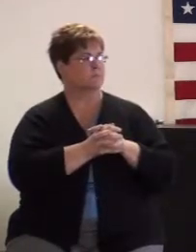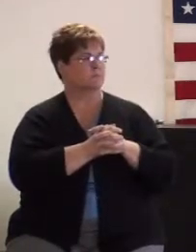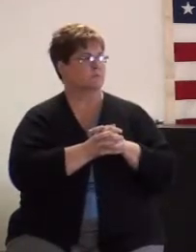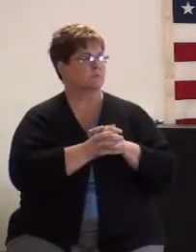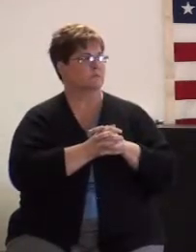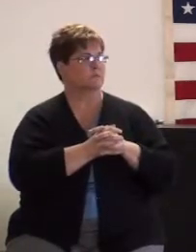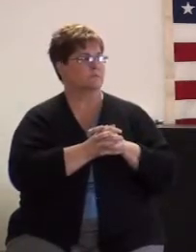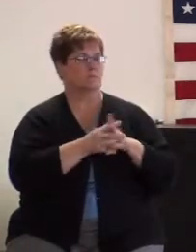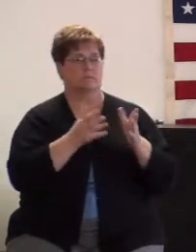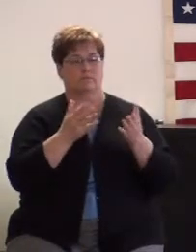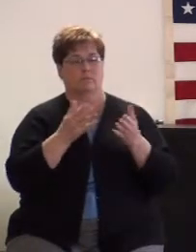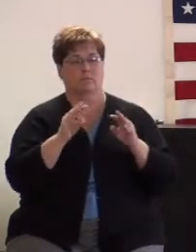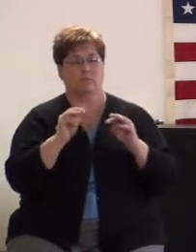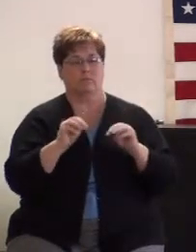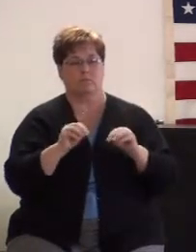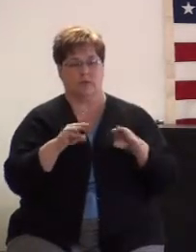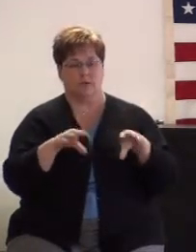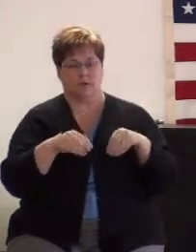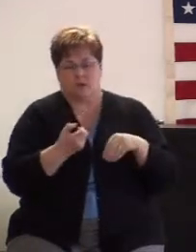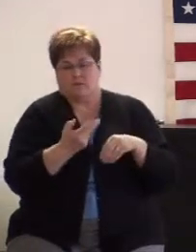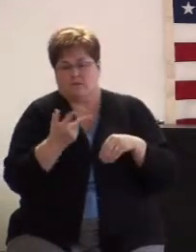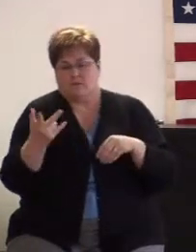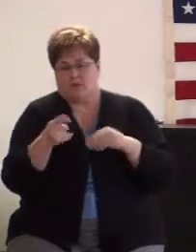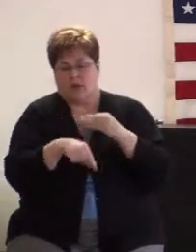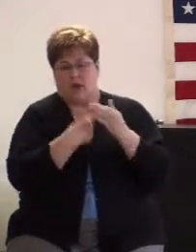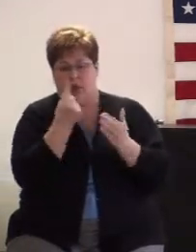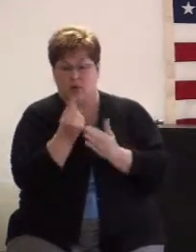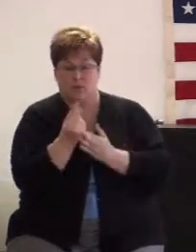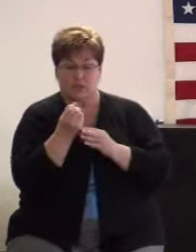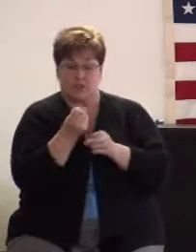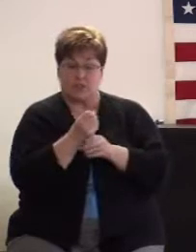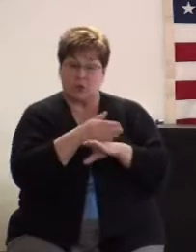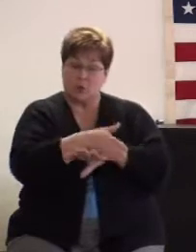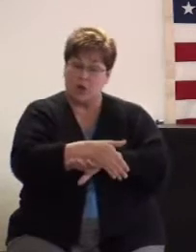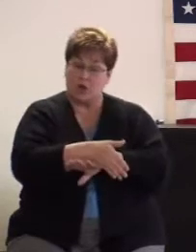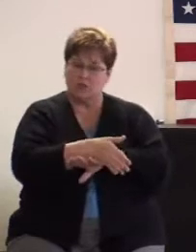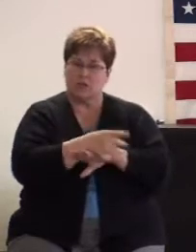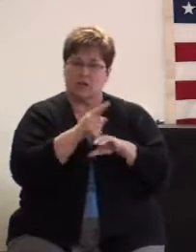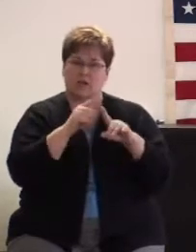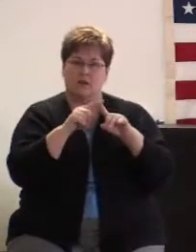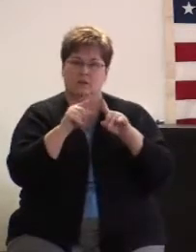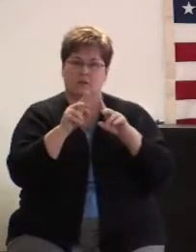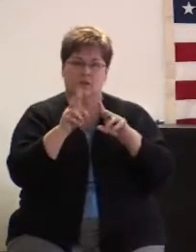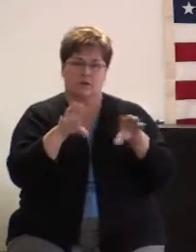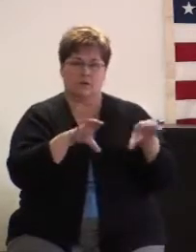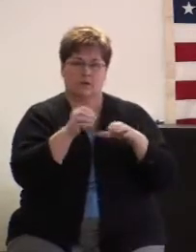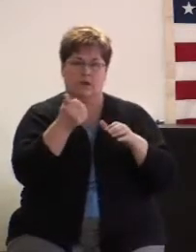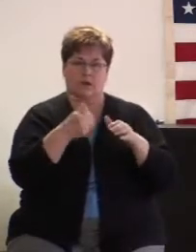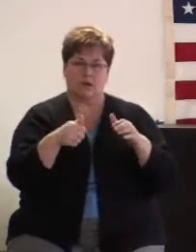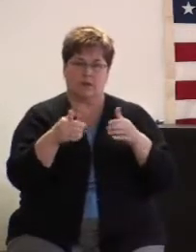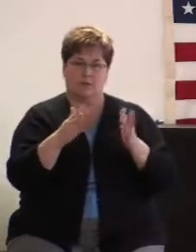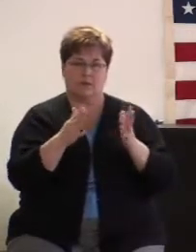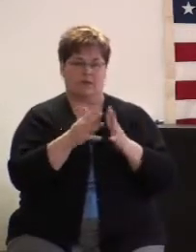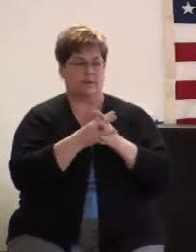It might take a few hours to get it across. But we spin that, don't we? But